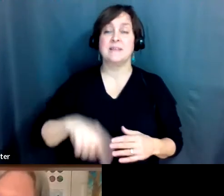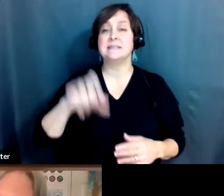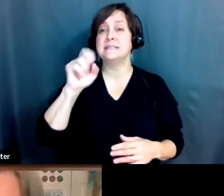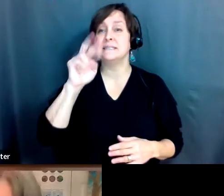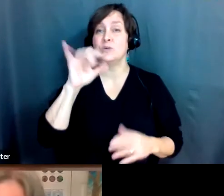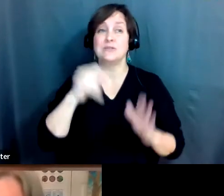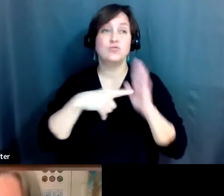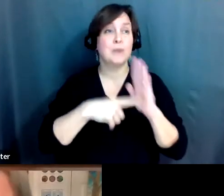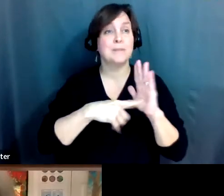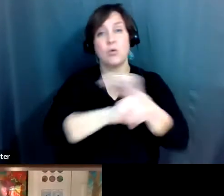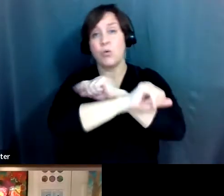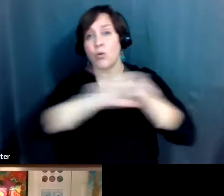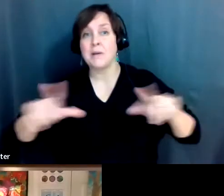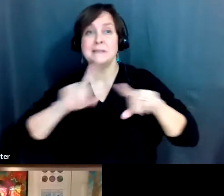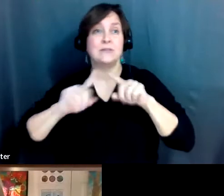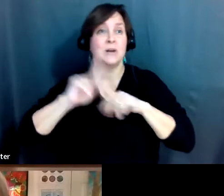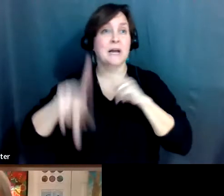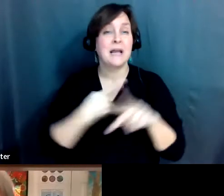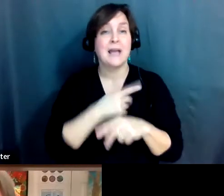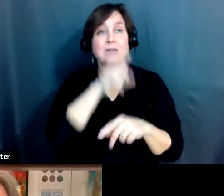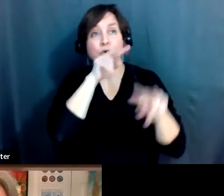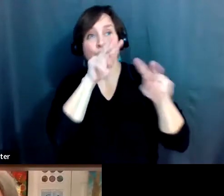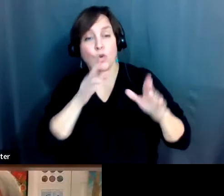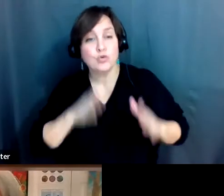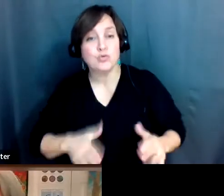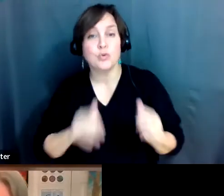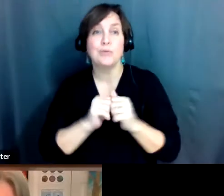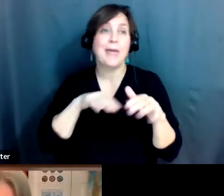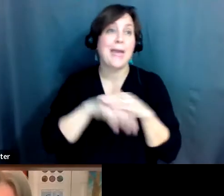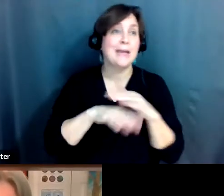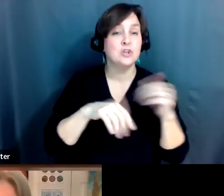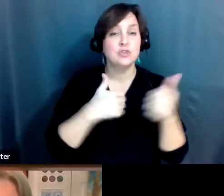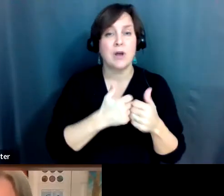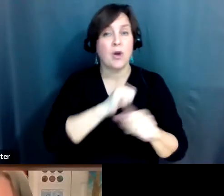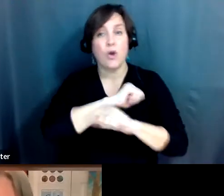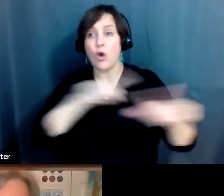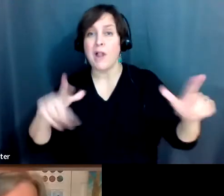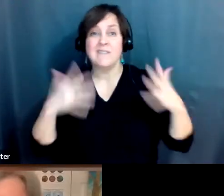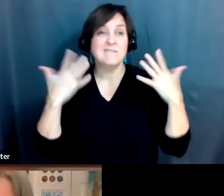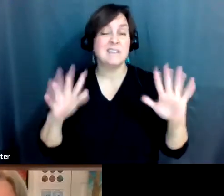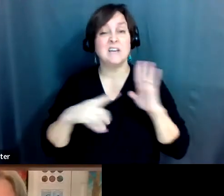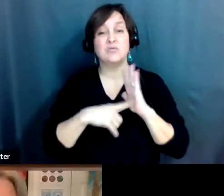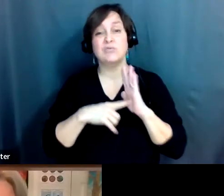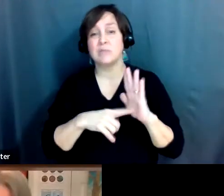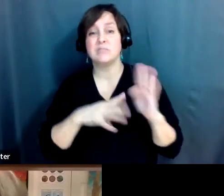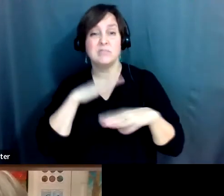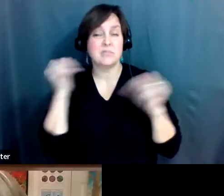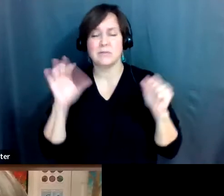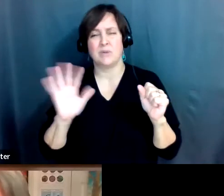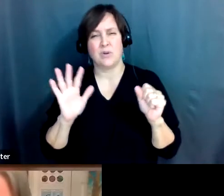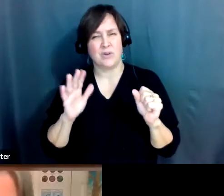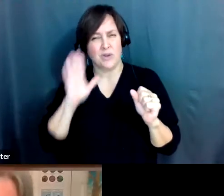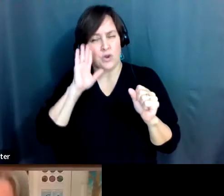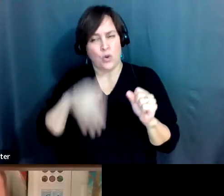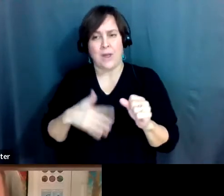every single kind of bird or with every single kind of access challenge. Disability is incredibly diverse. And even within one diagnosis, people are different